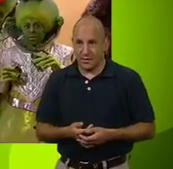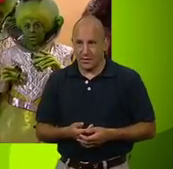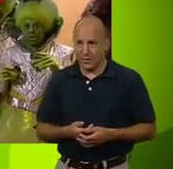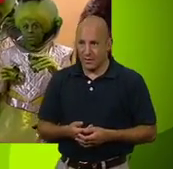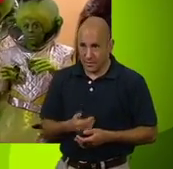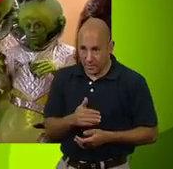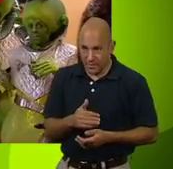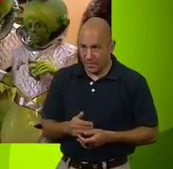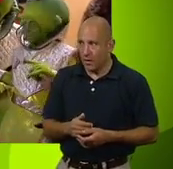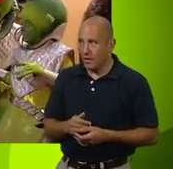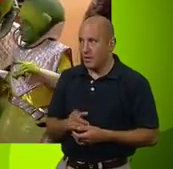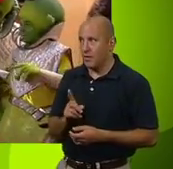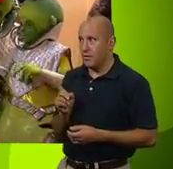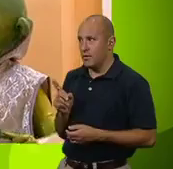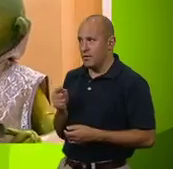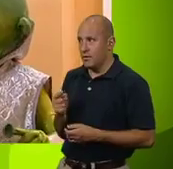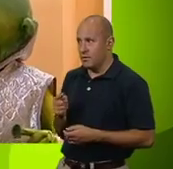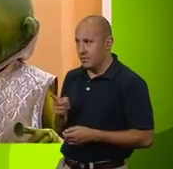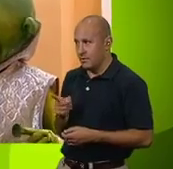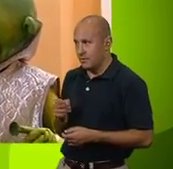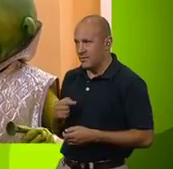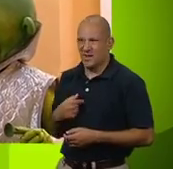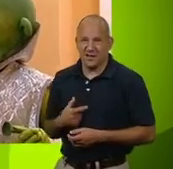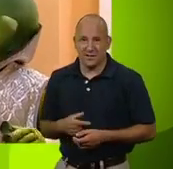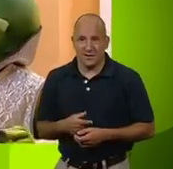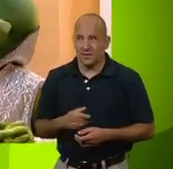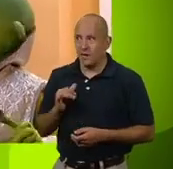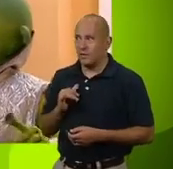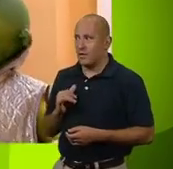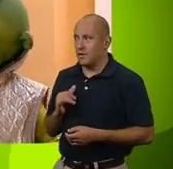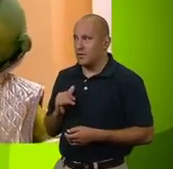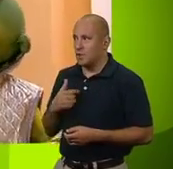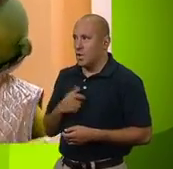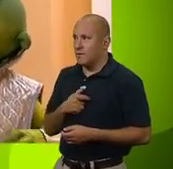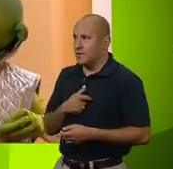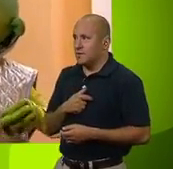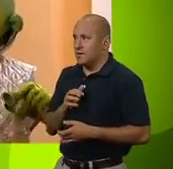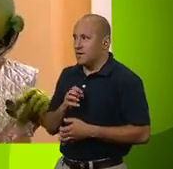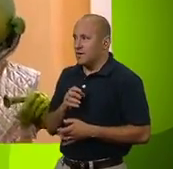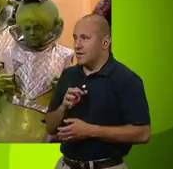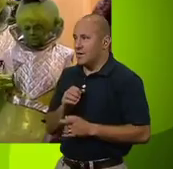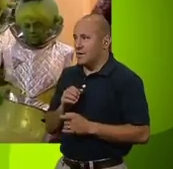Go on. No. You go on. I can't. Me neither. Aren't you nervous?